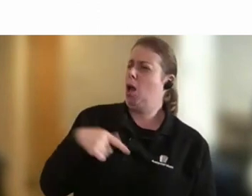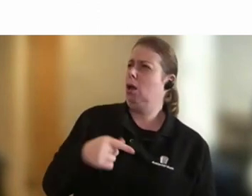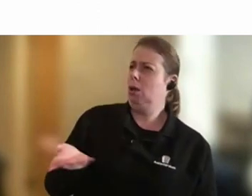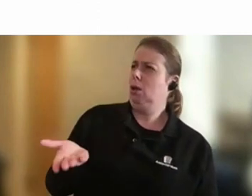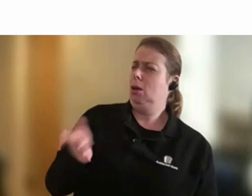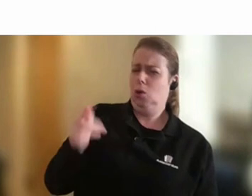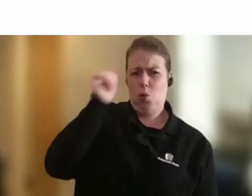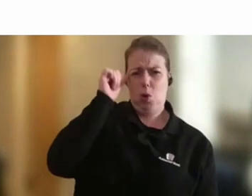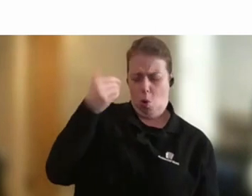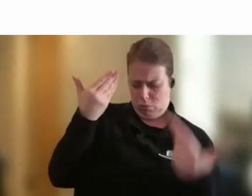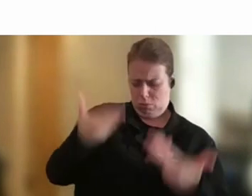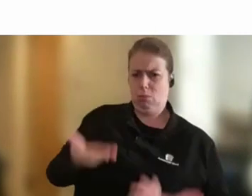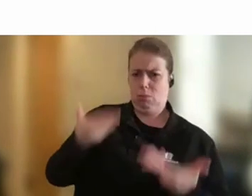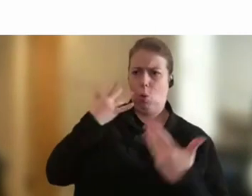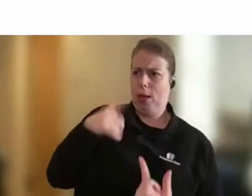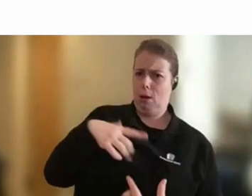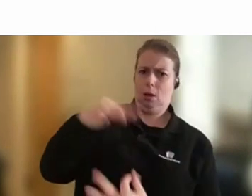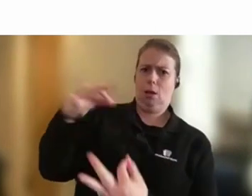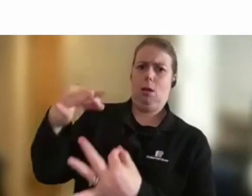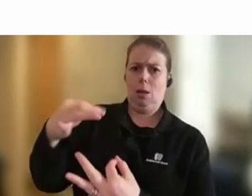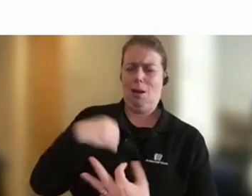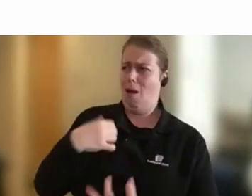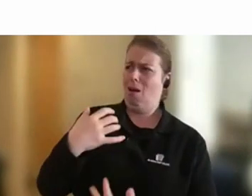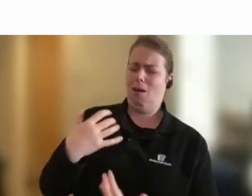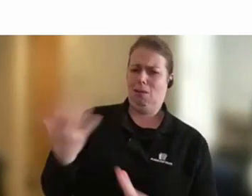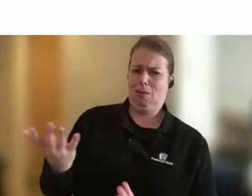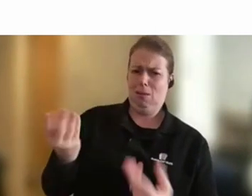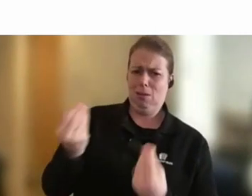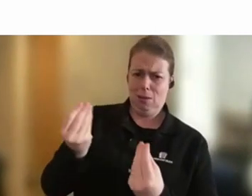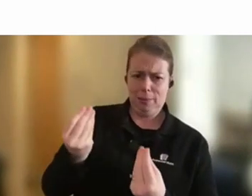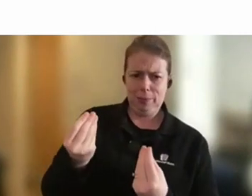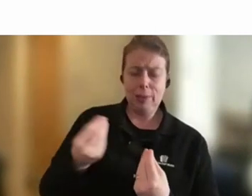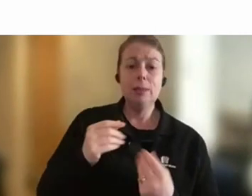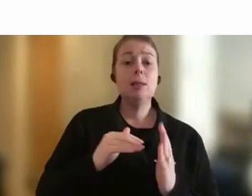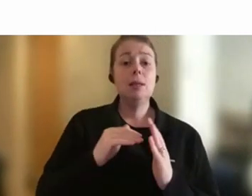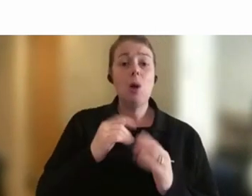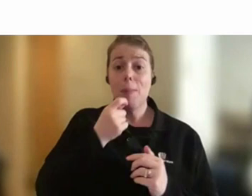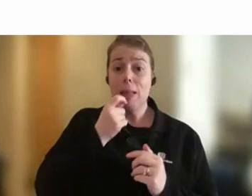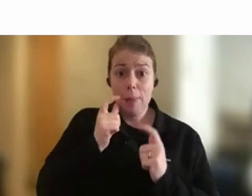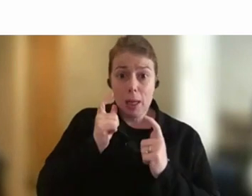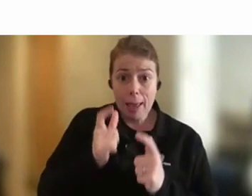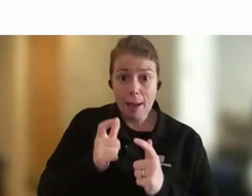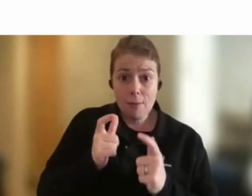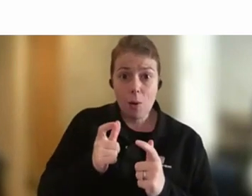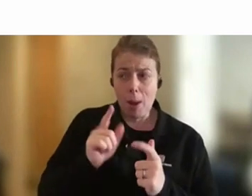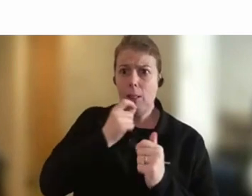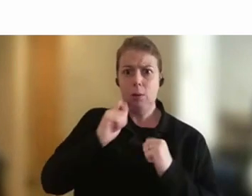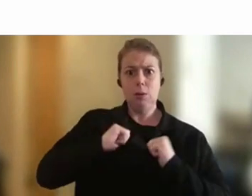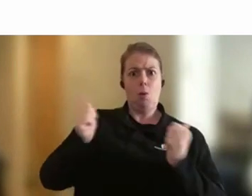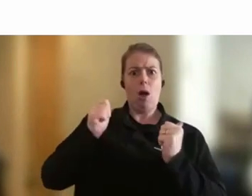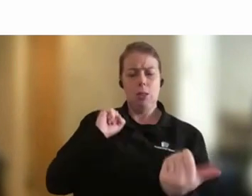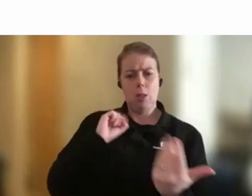hired me. I'm too old for this. And so I am a little bit cautious. But I was pretty surprised when, so I did a post about,